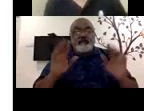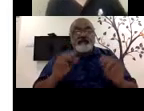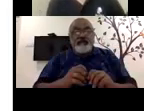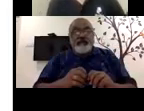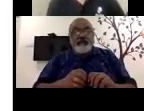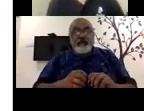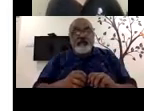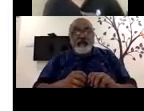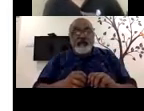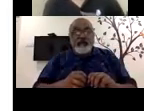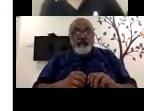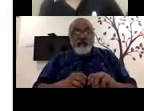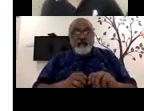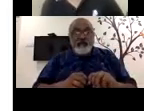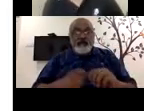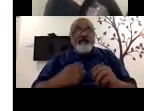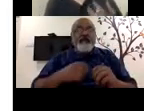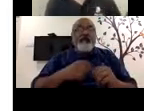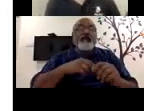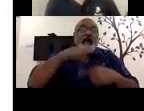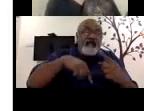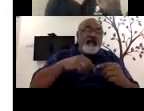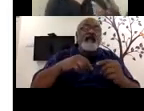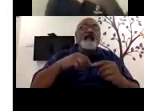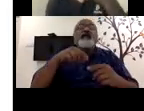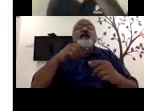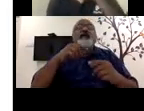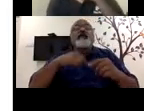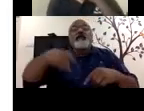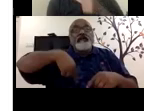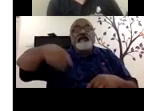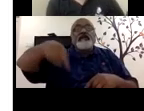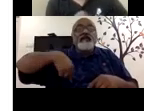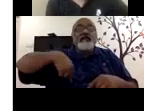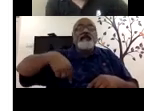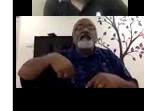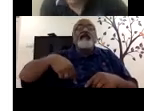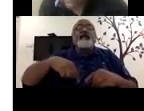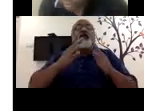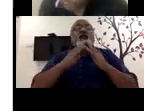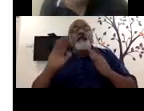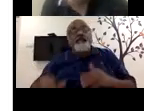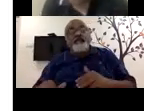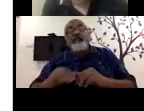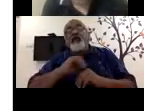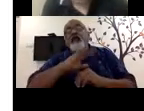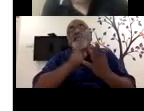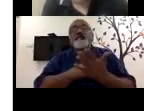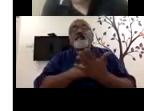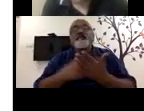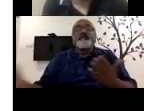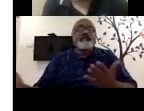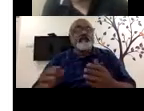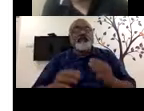the cost of transportation, travel, accommodation, all of that is addressed. Okay, great,